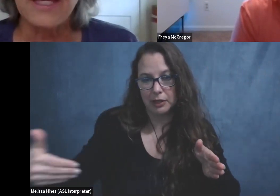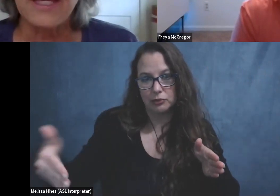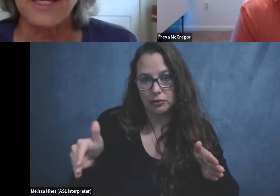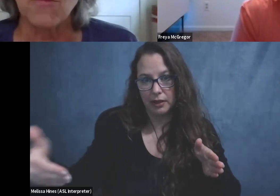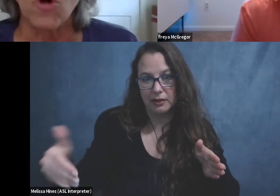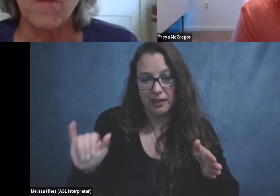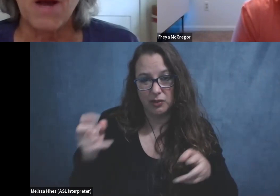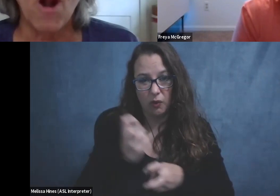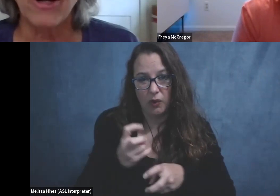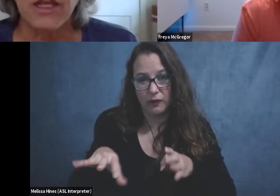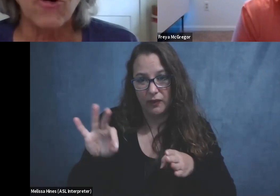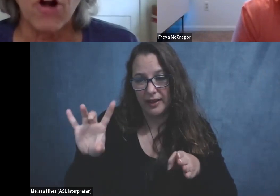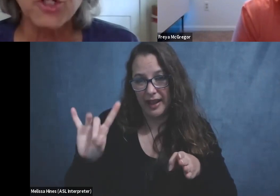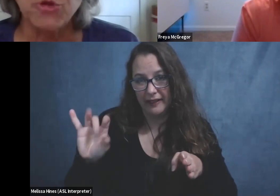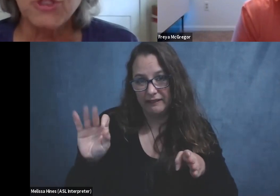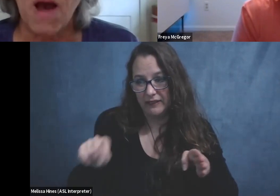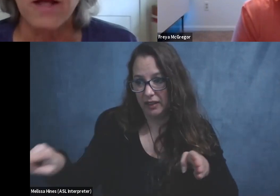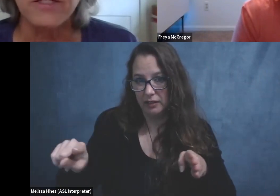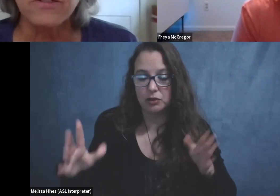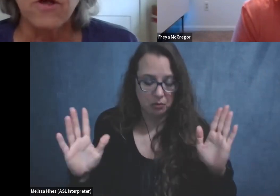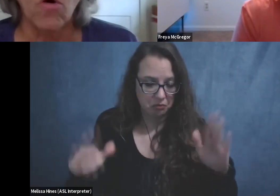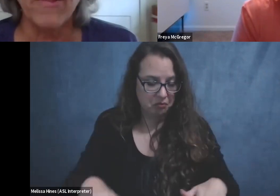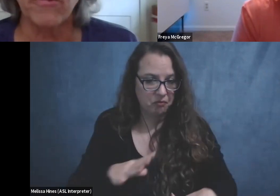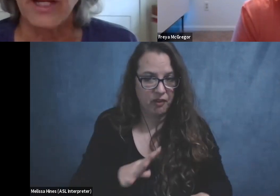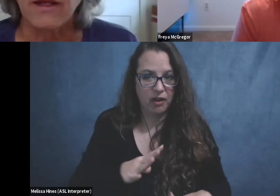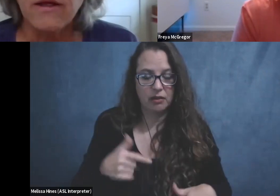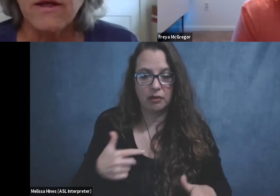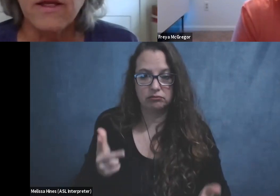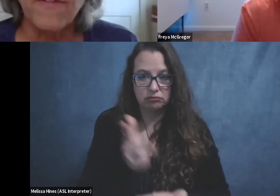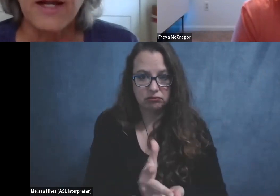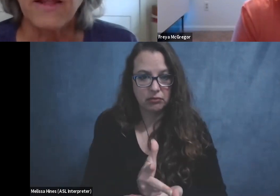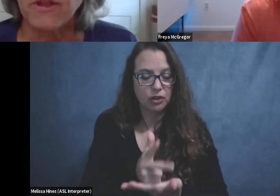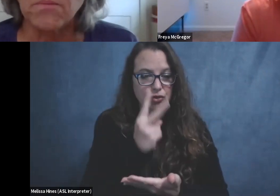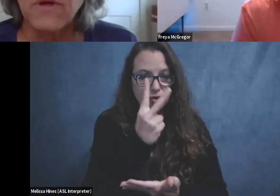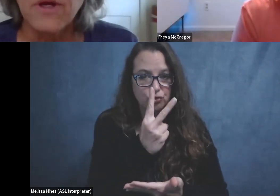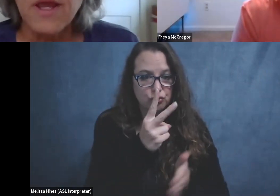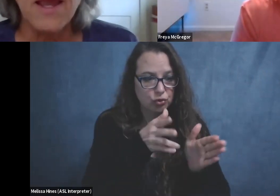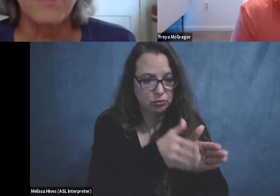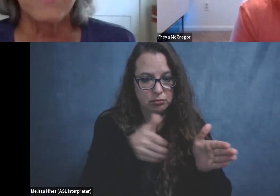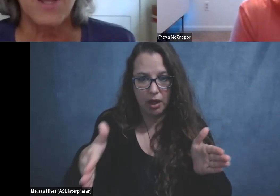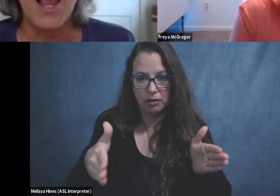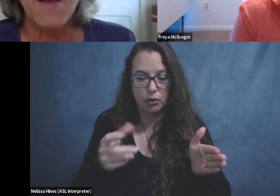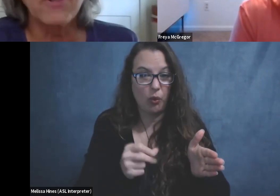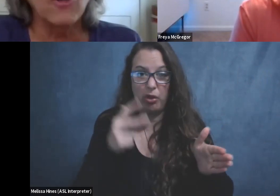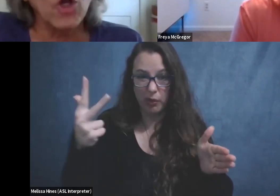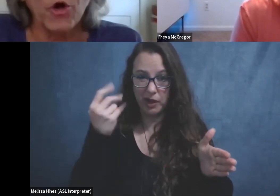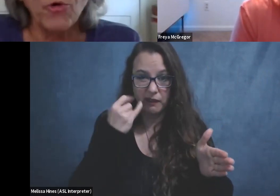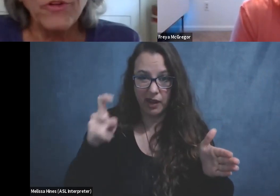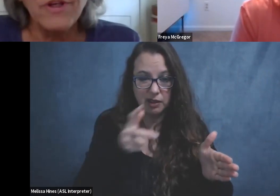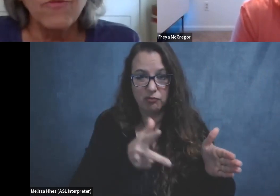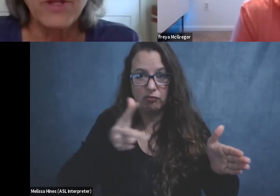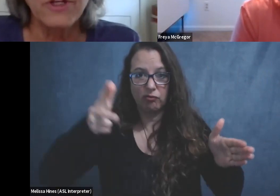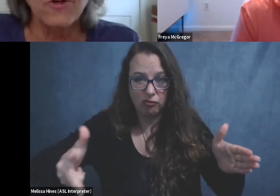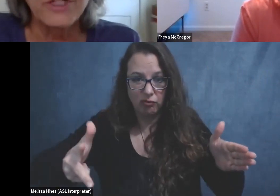don't think anything anymore about parking across two spots or three, if I need them. And I have a little